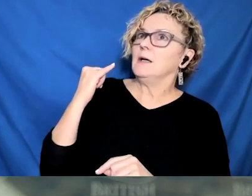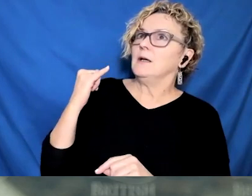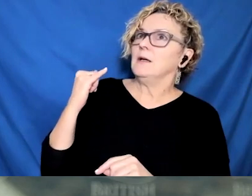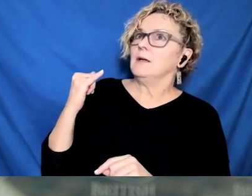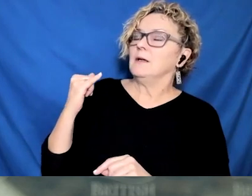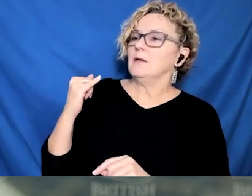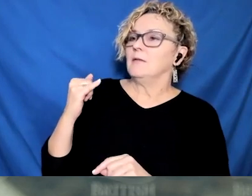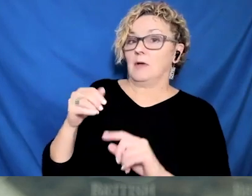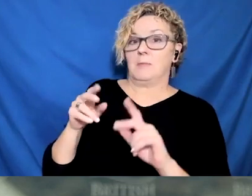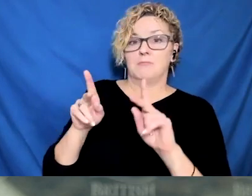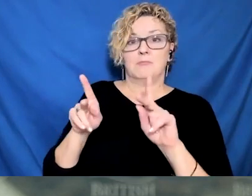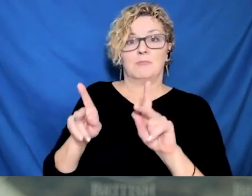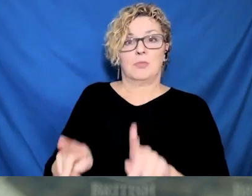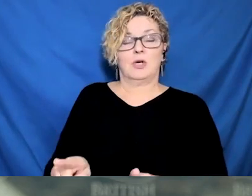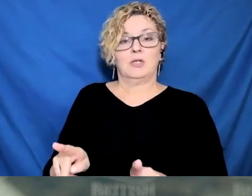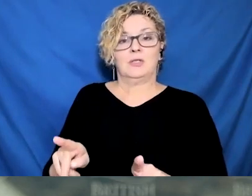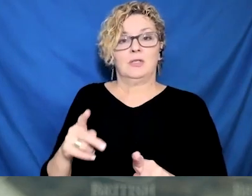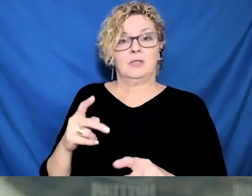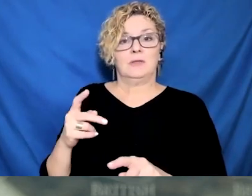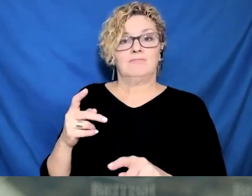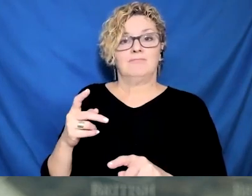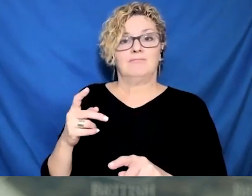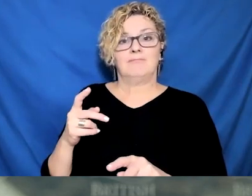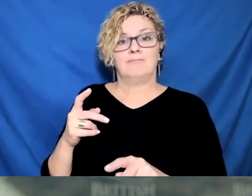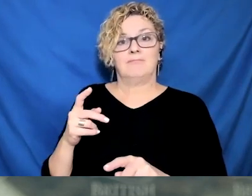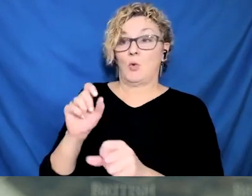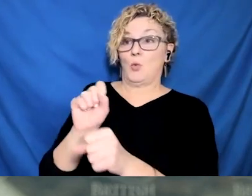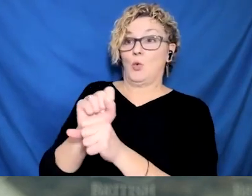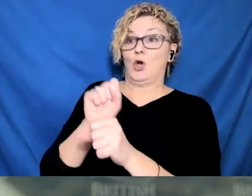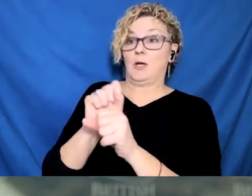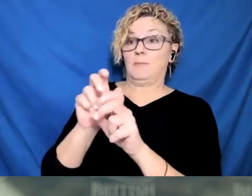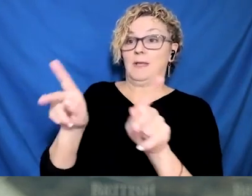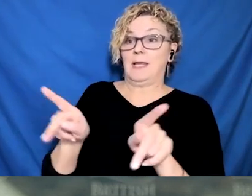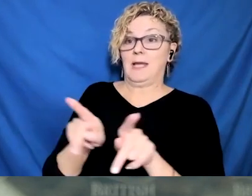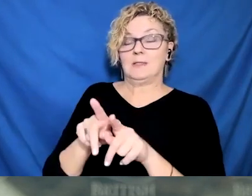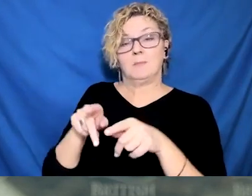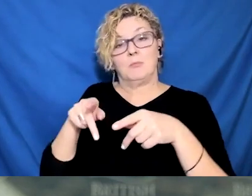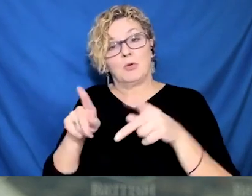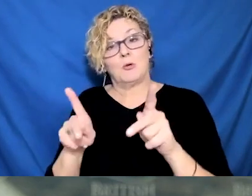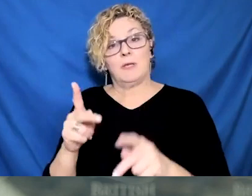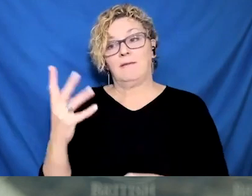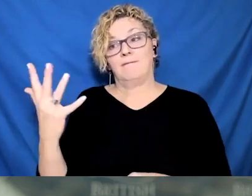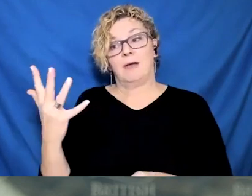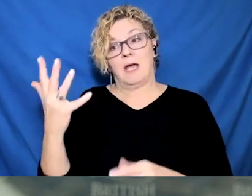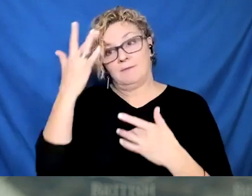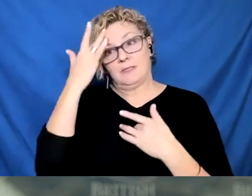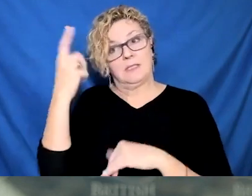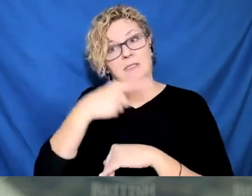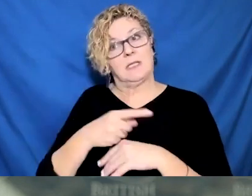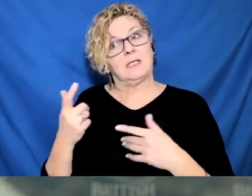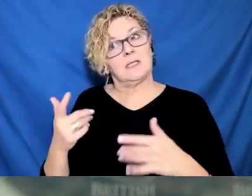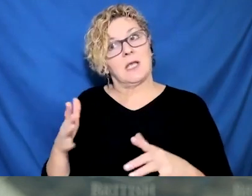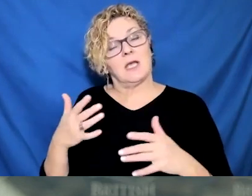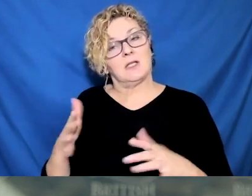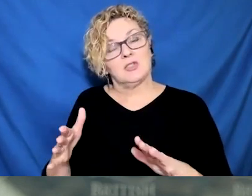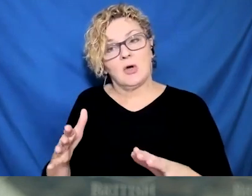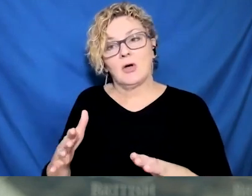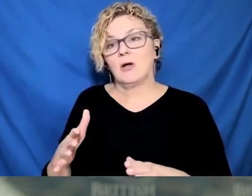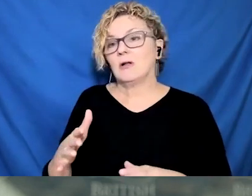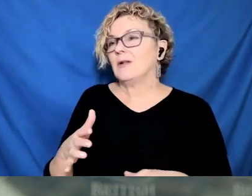dealing with sickness. It's why it's also so important that we keep public services open and